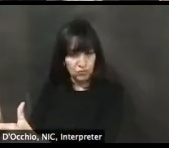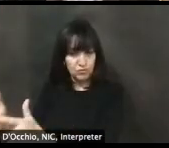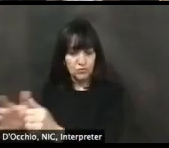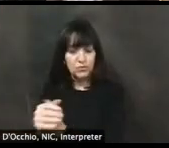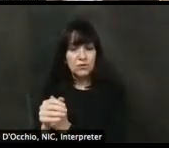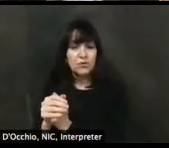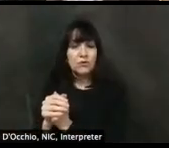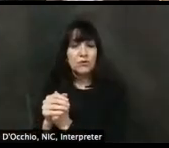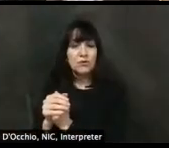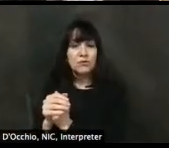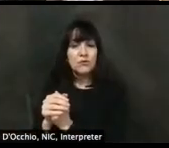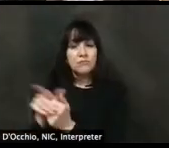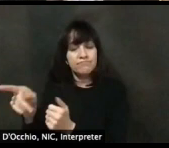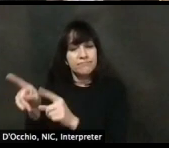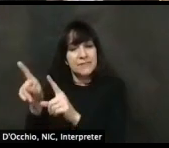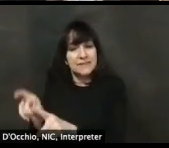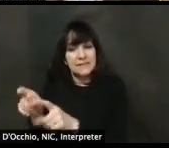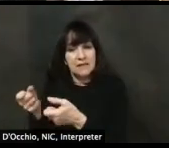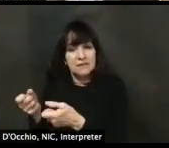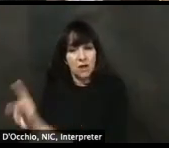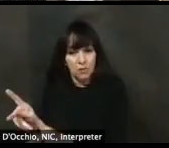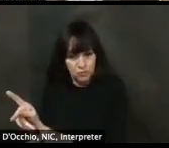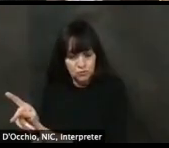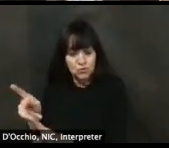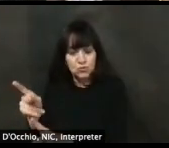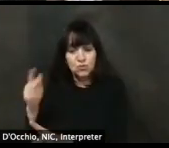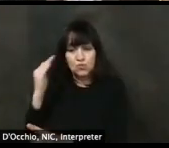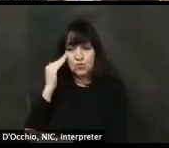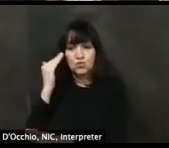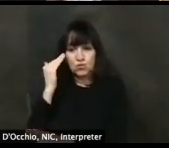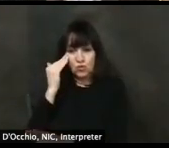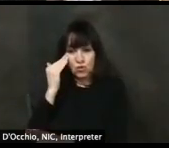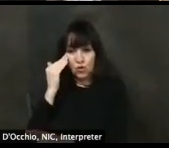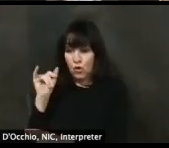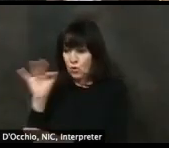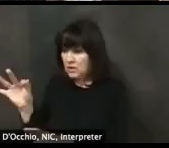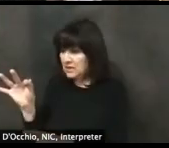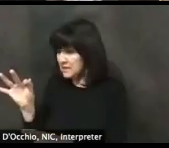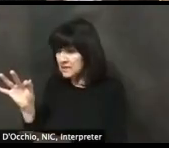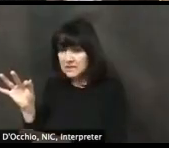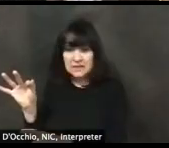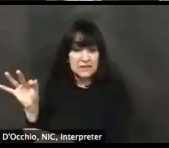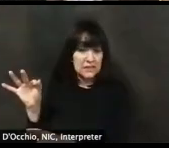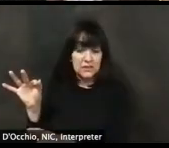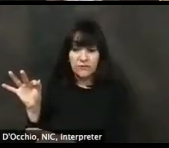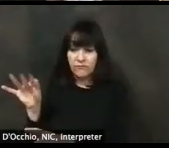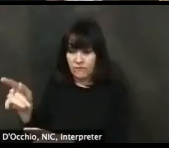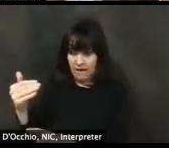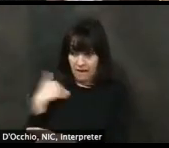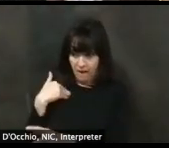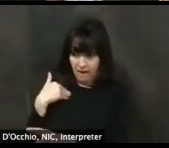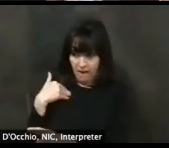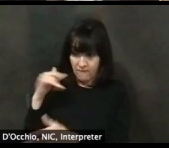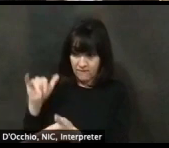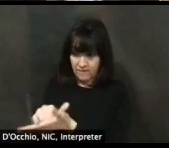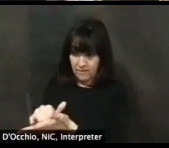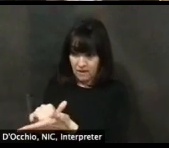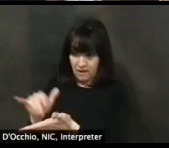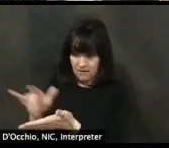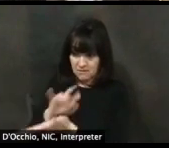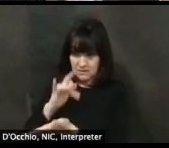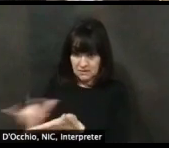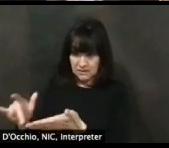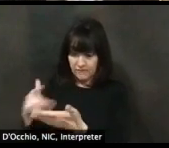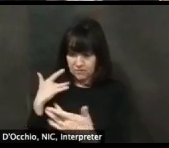opportunities, uh, to know, you know, if they have had the, if they have the infection or not, why this is so